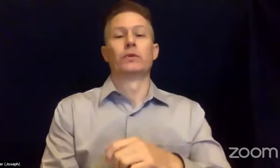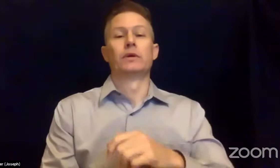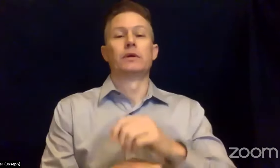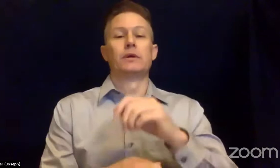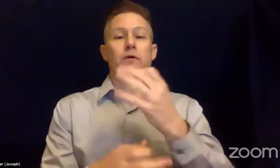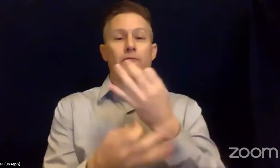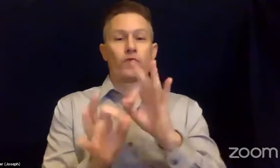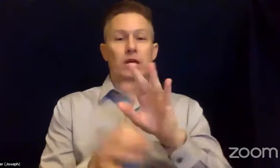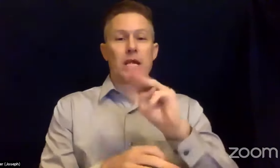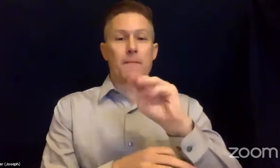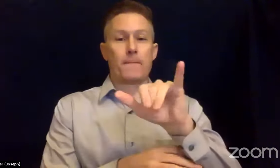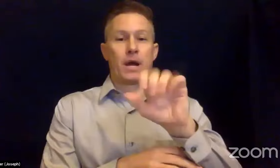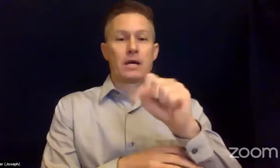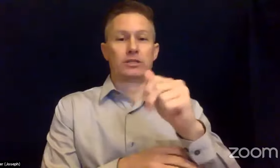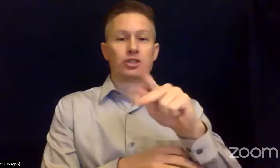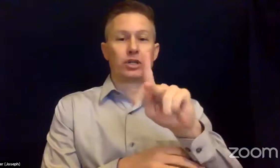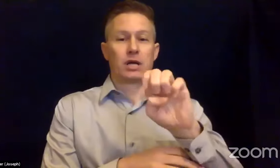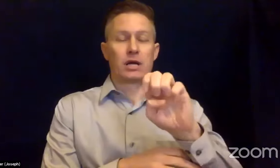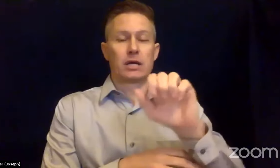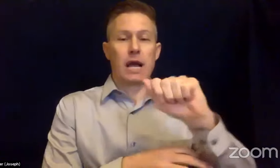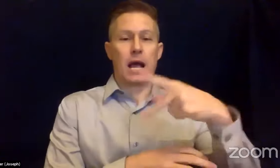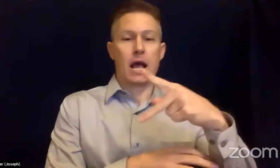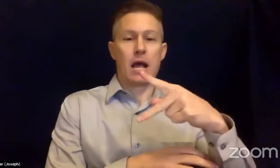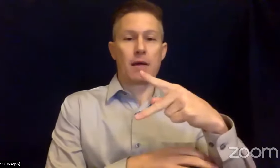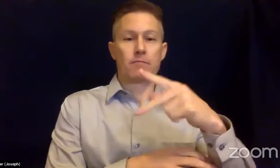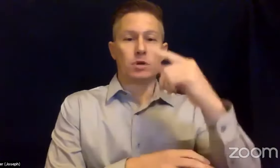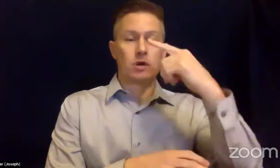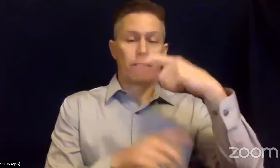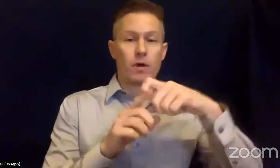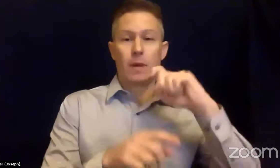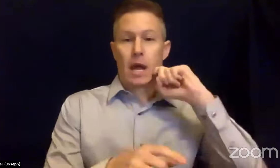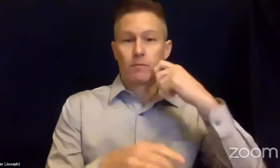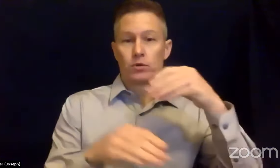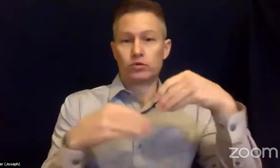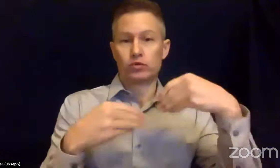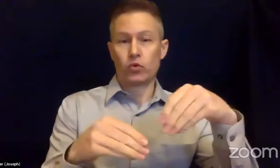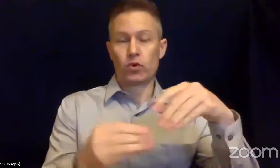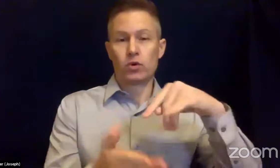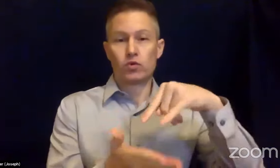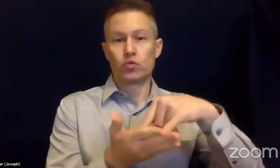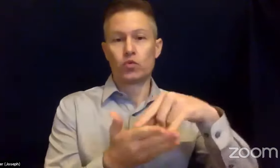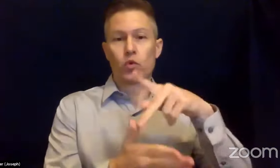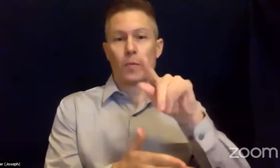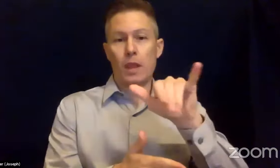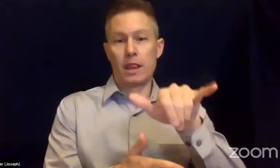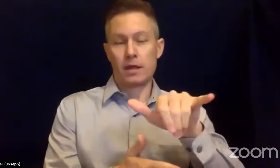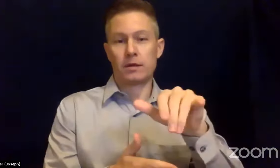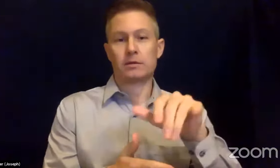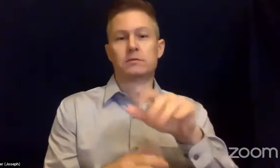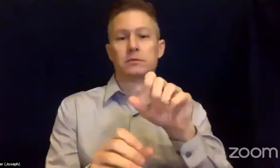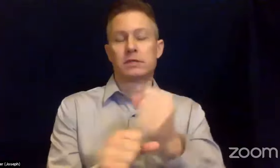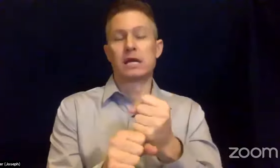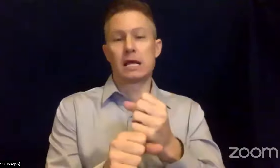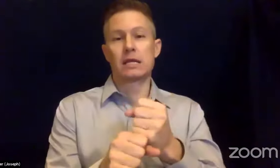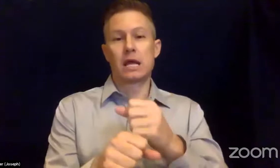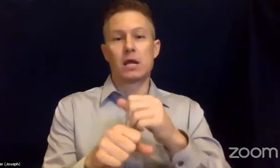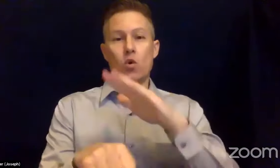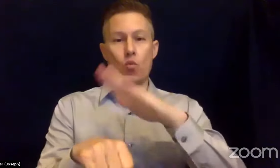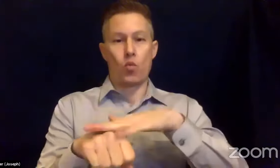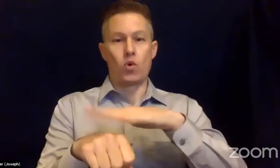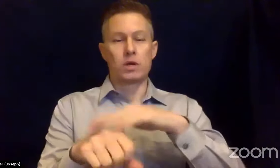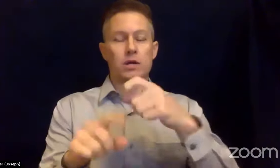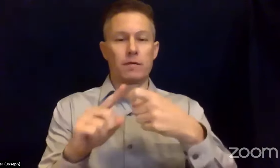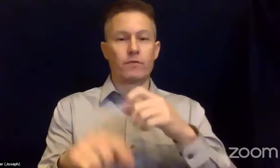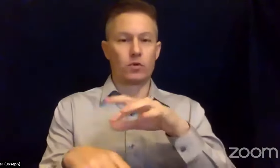Store or Google Play so you can receive earthquake warnings. Cal OES sponsors